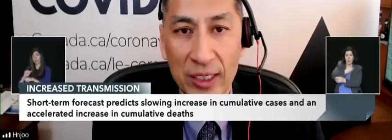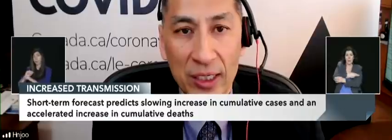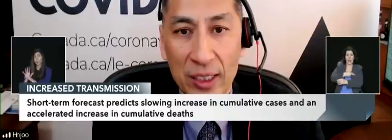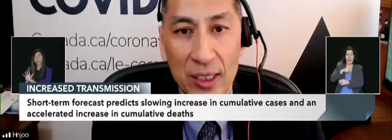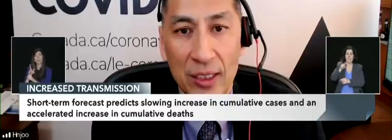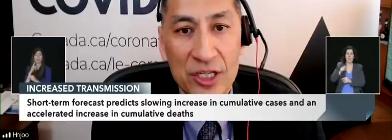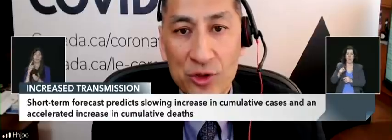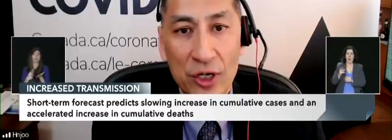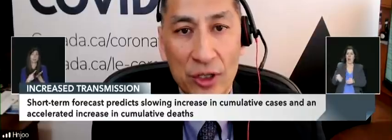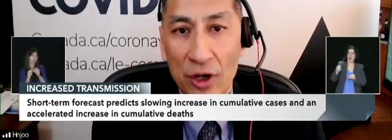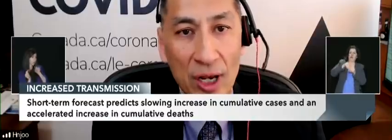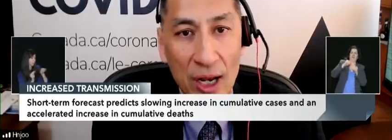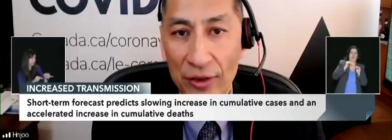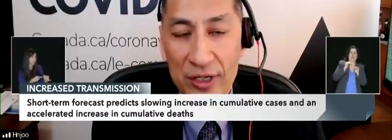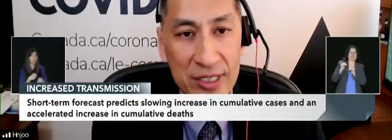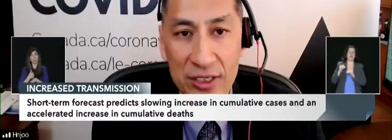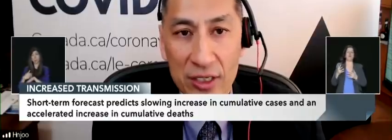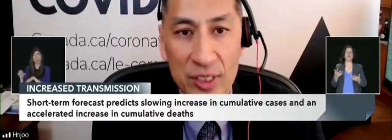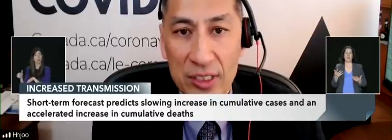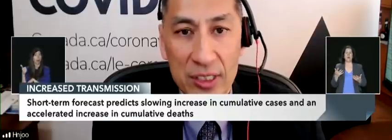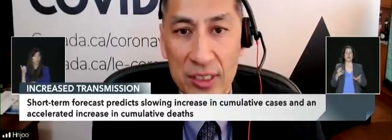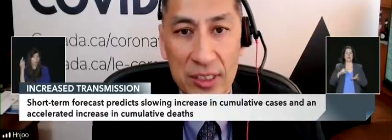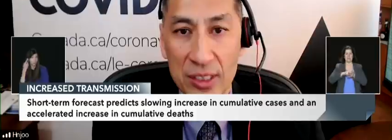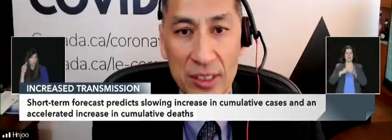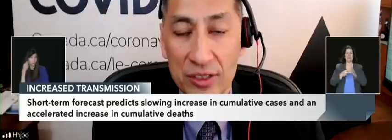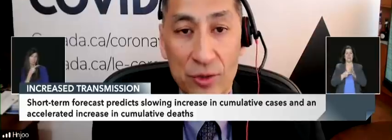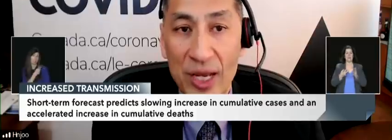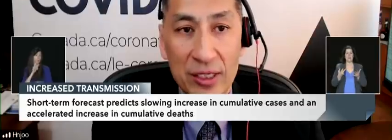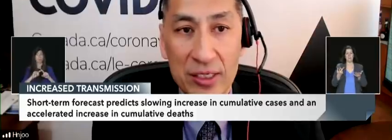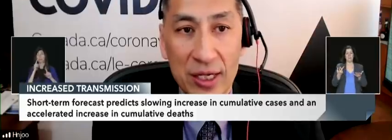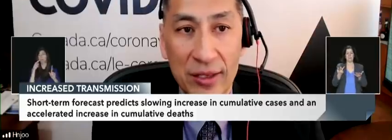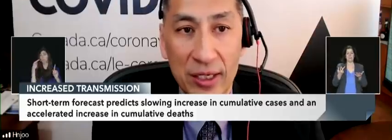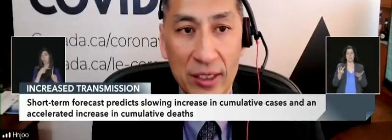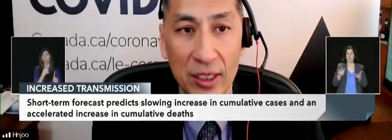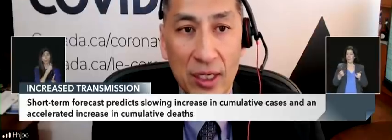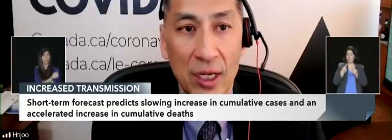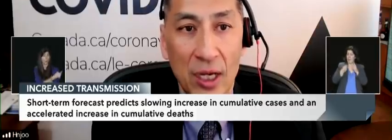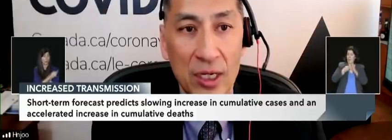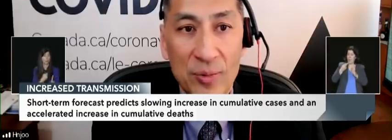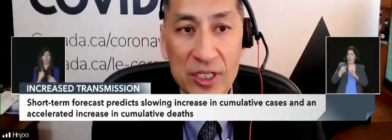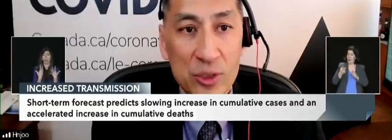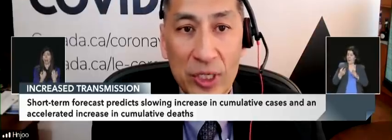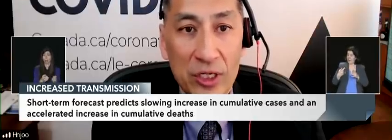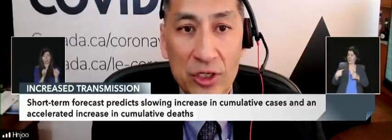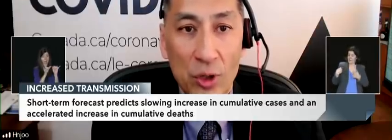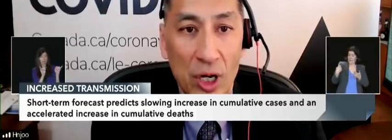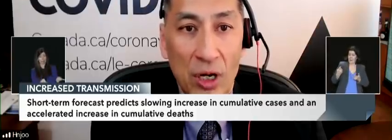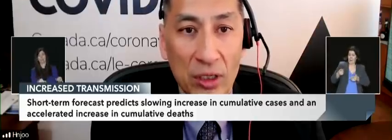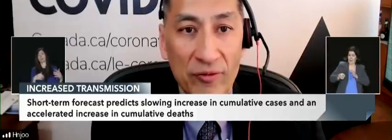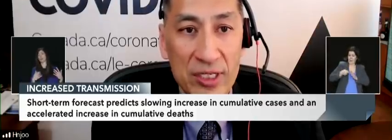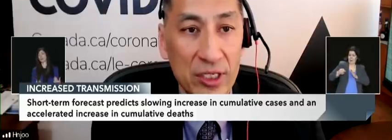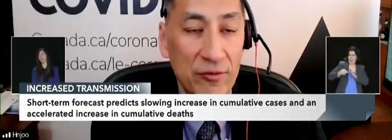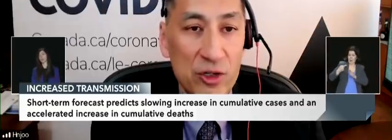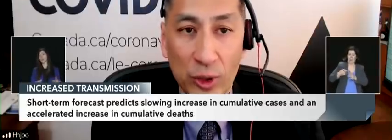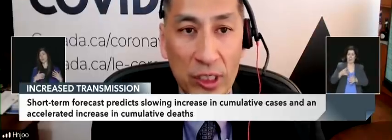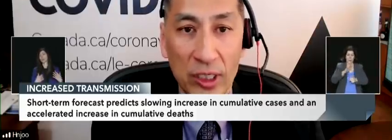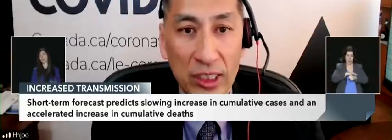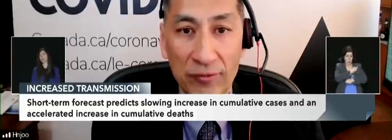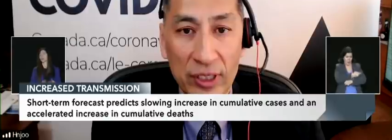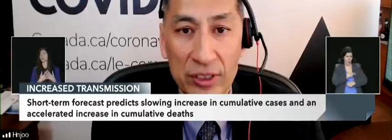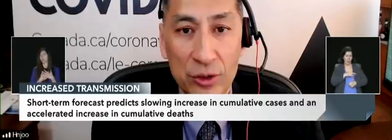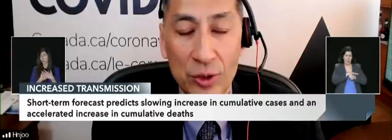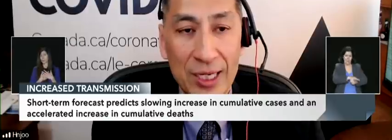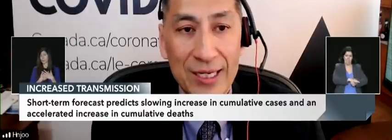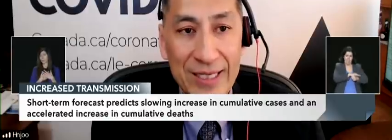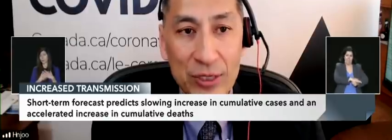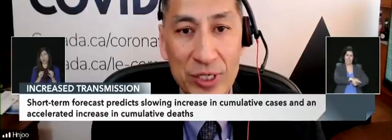we've been repeating, the strain on the healthcare system is tremendous and I think as much as we can do, all of us individually,